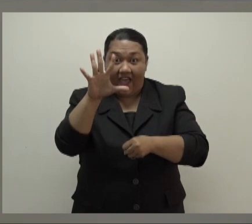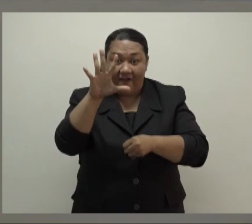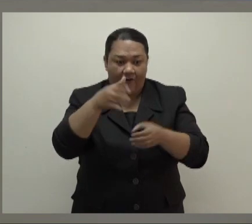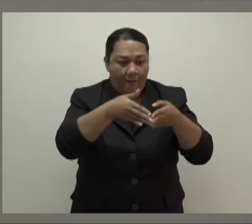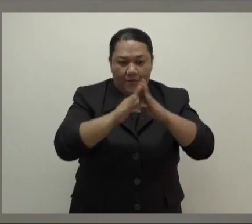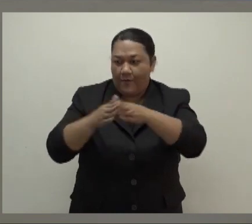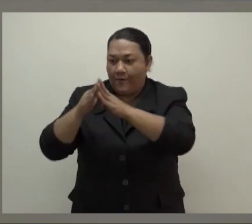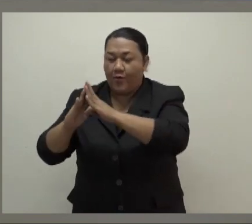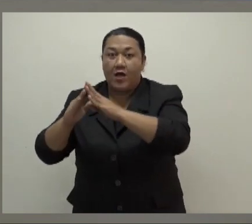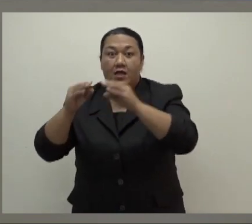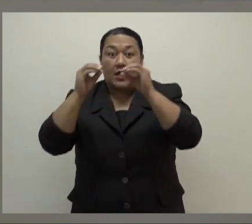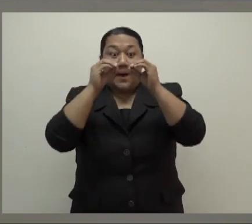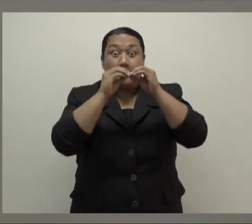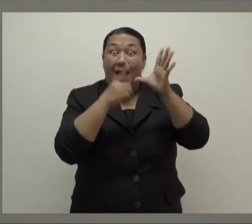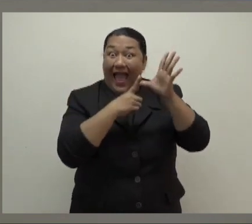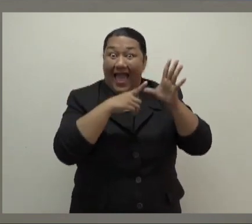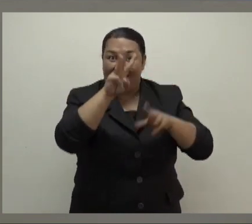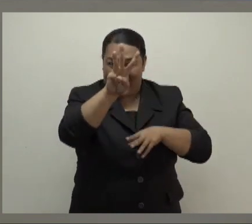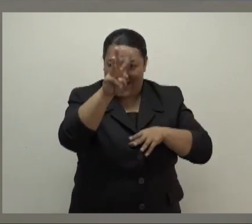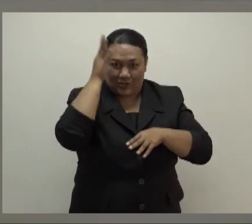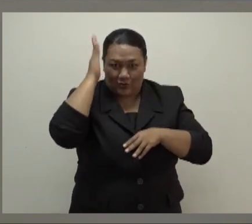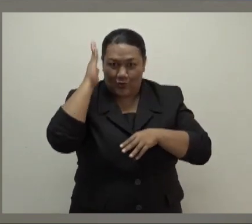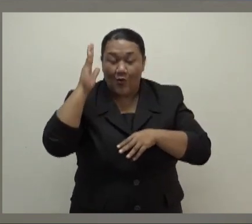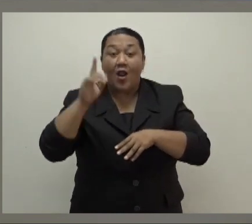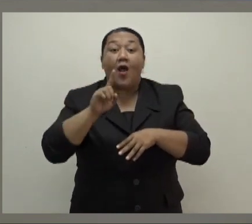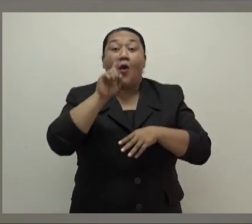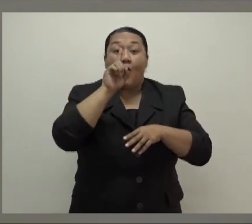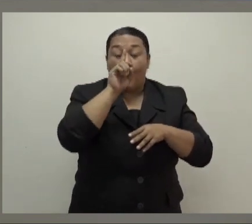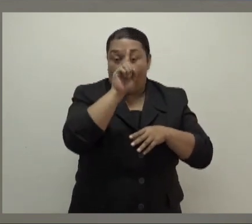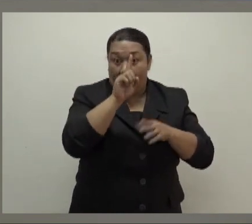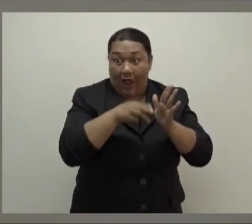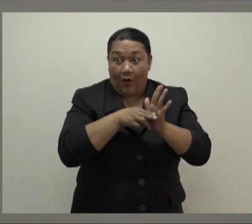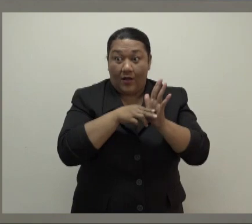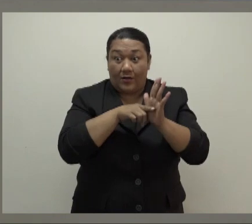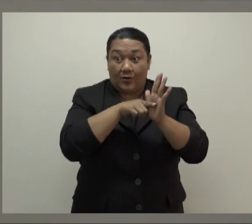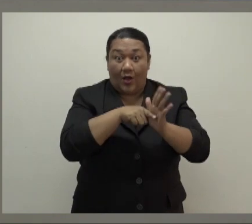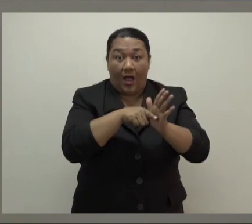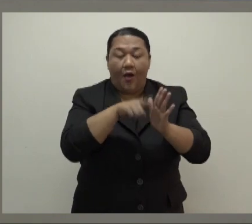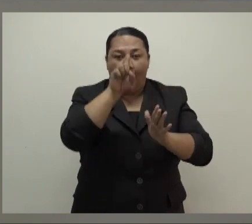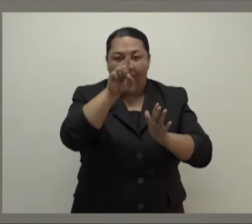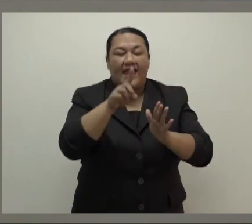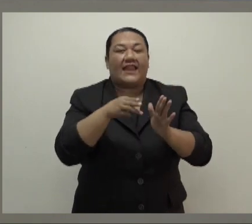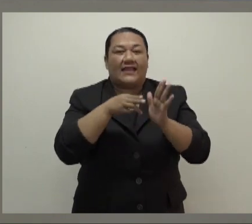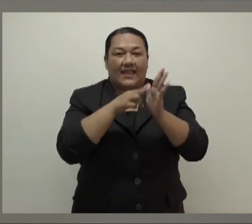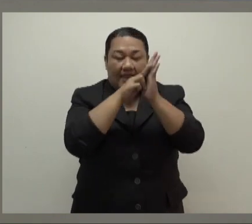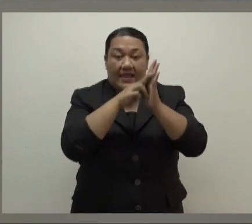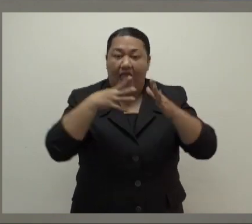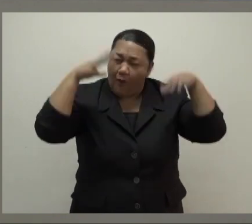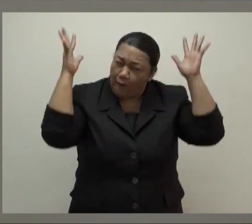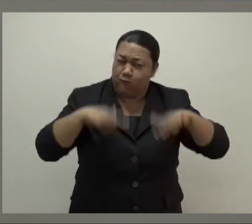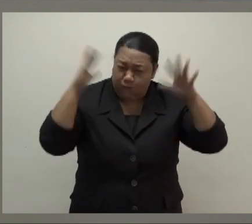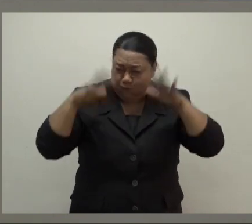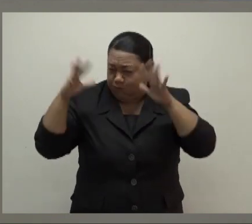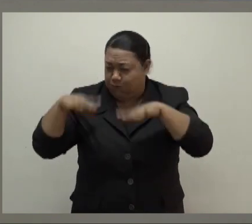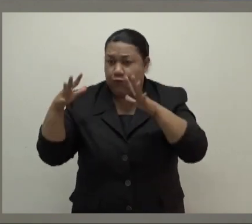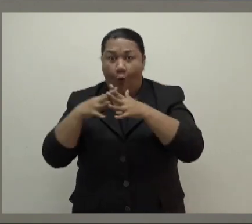schools in Mba, one in Notoka, and one in Nandi. Heavy rain is expected to continue till midweek, and